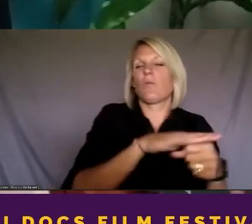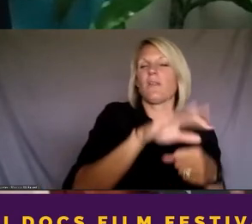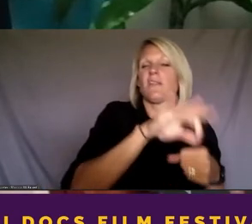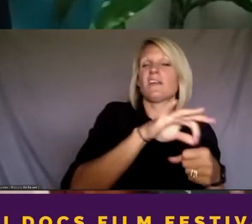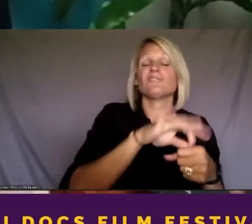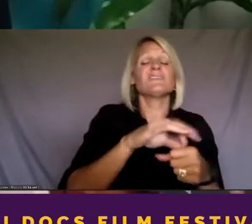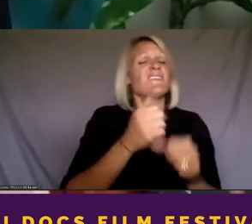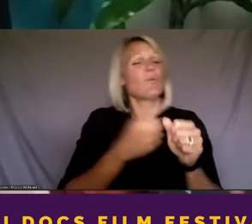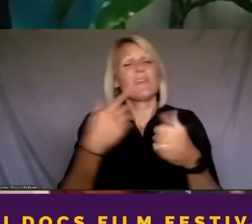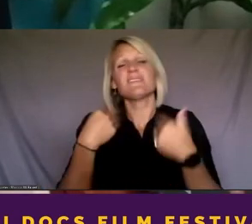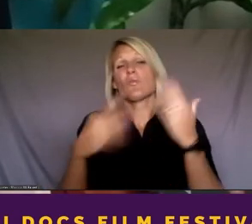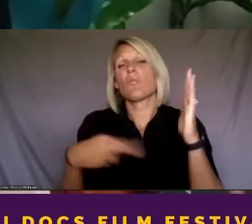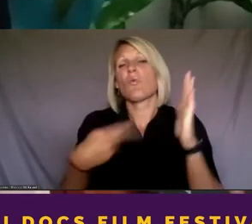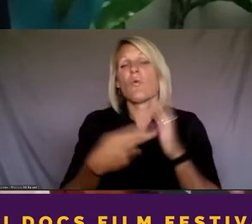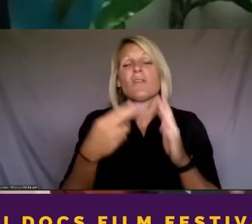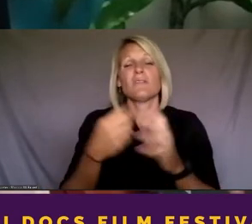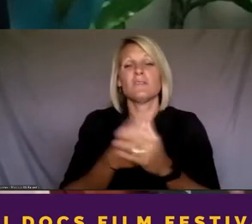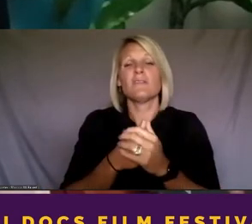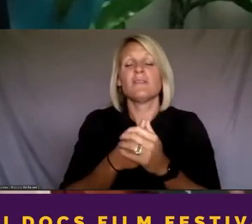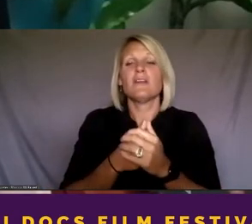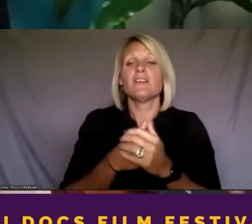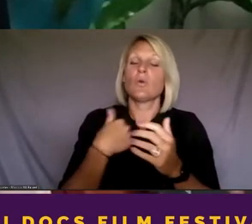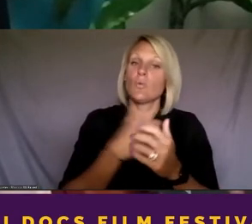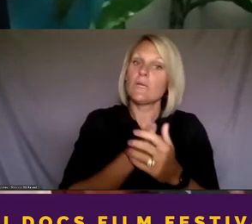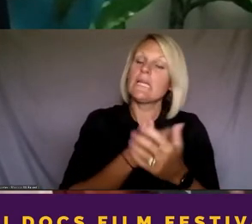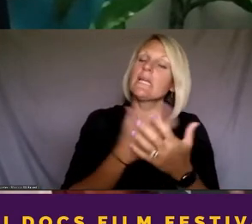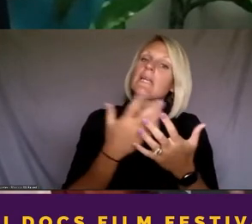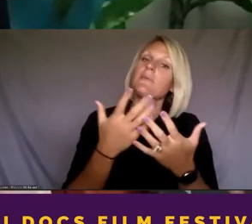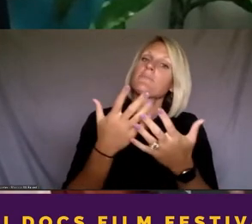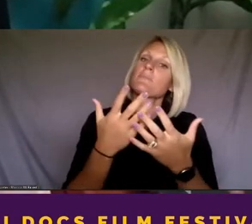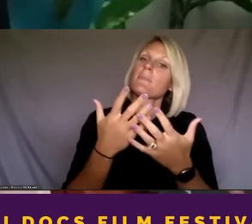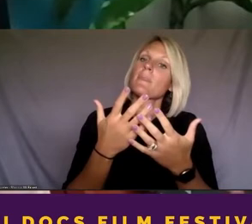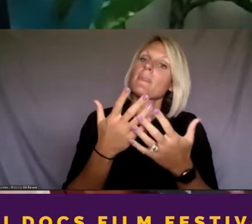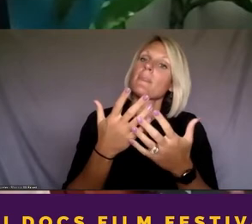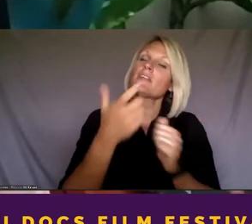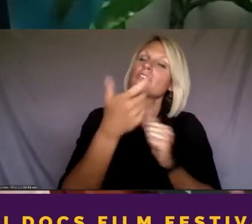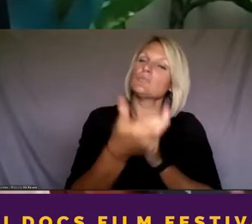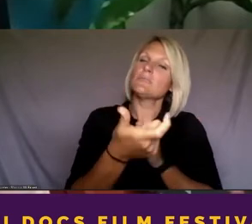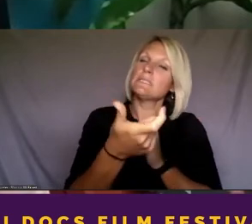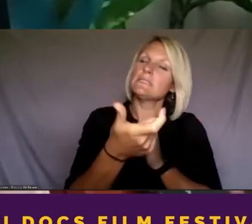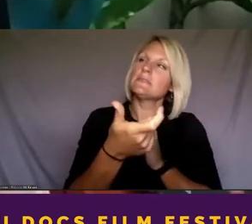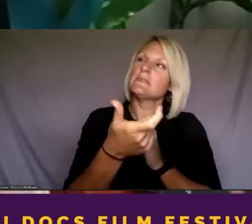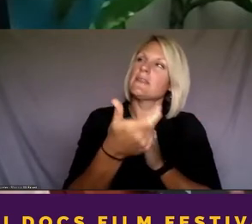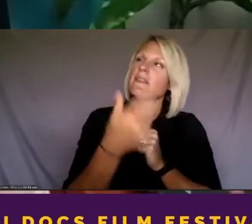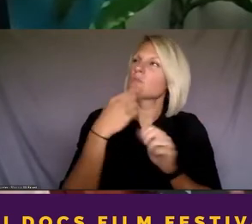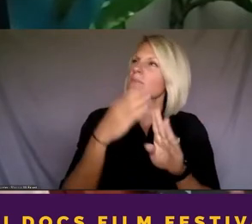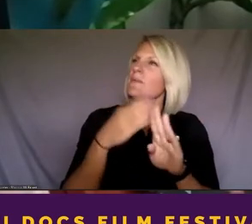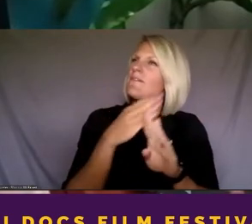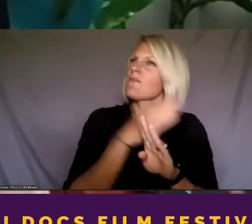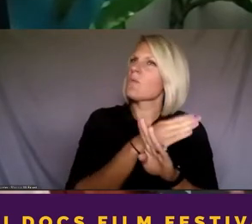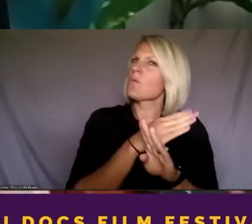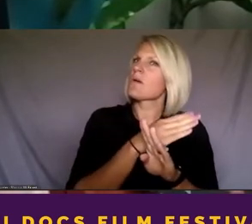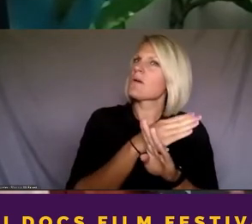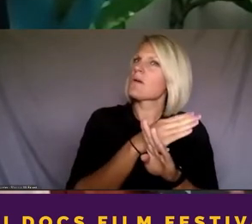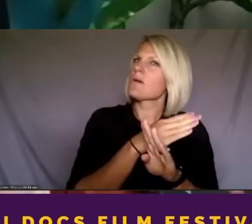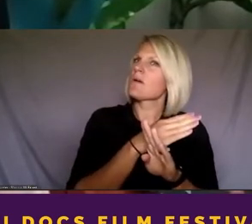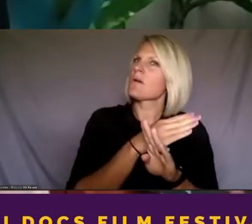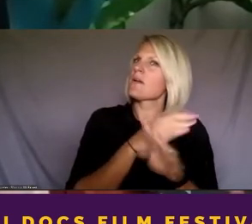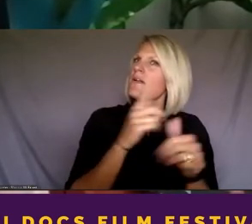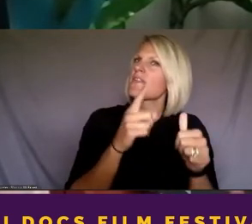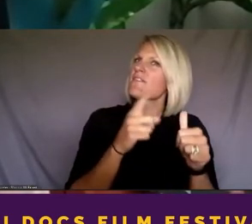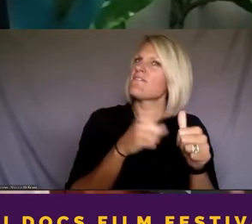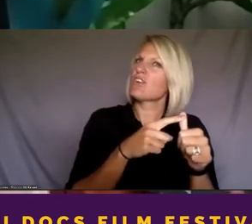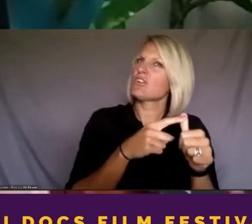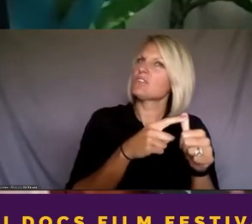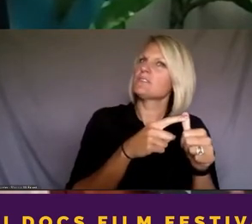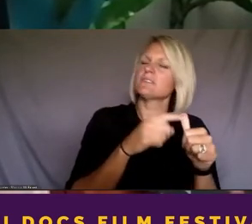and we, we screened, this was prior to the first episode, the broadcast of the first